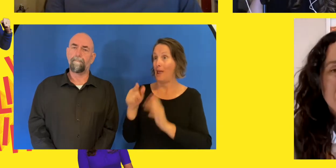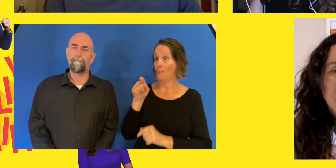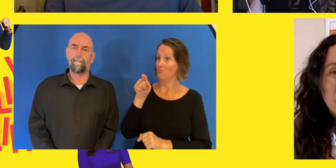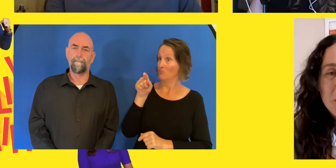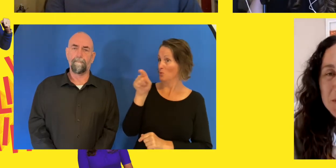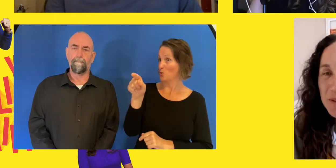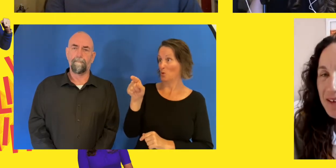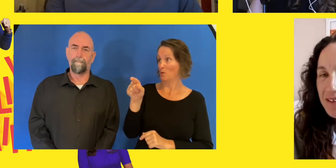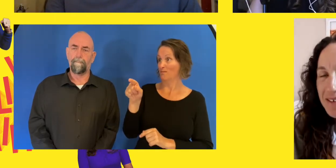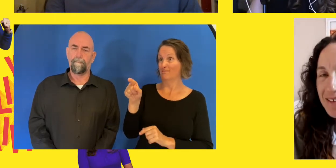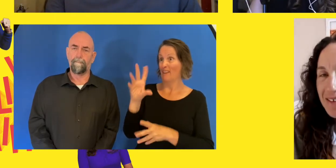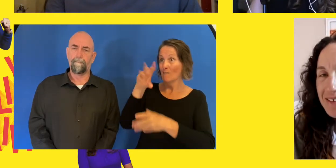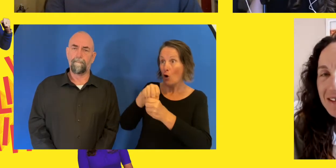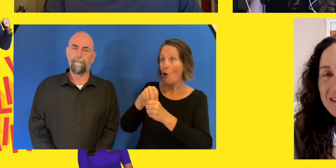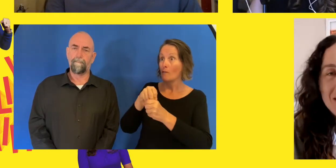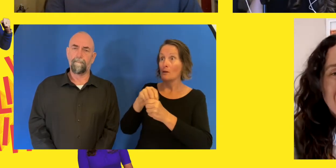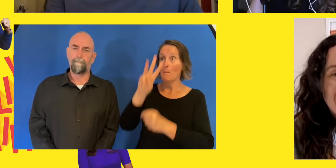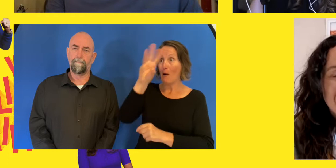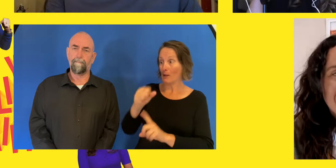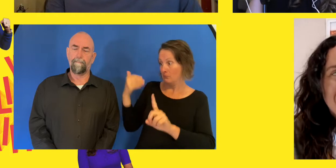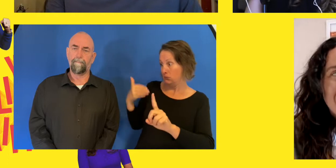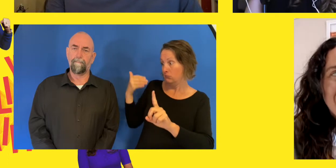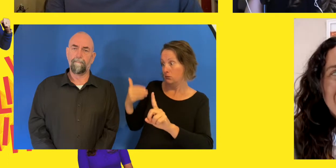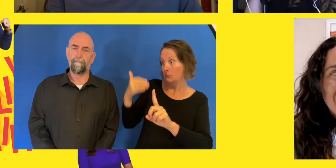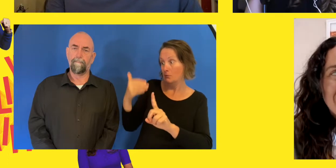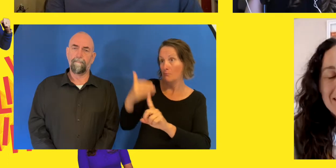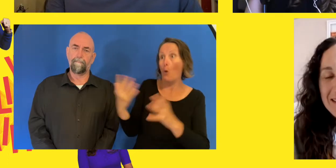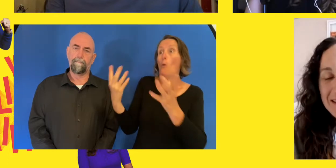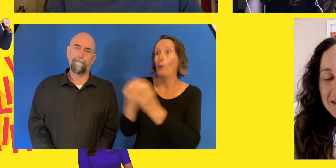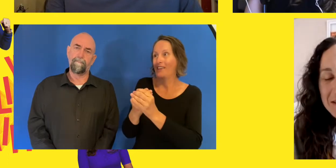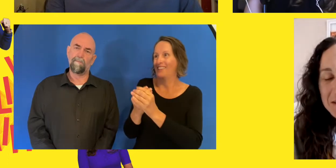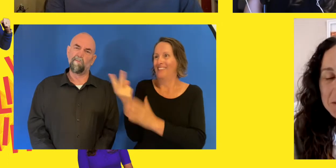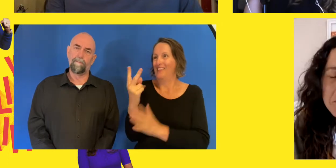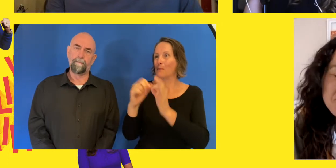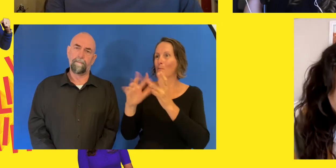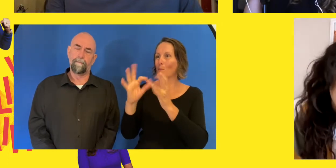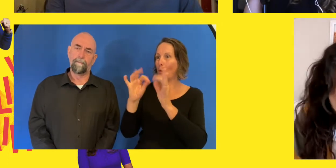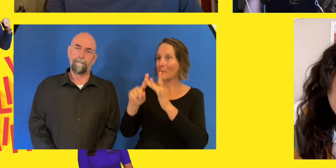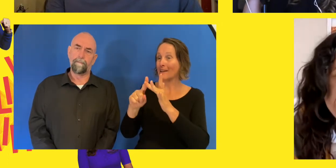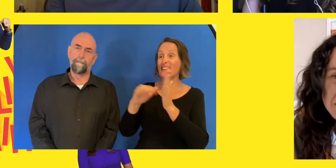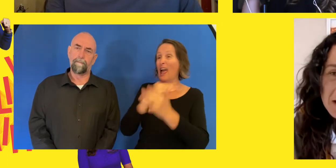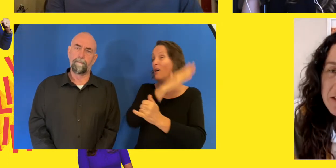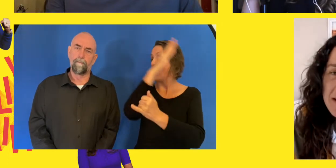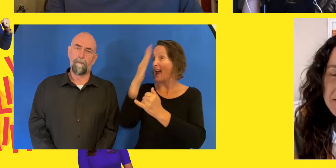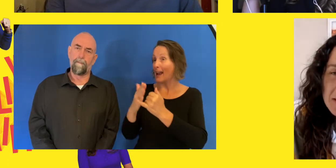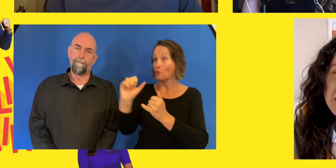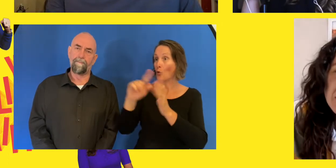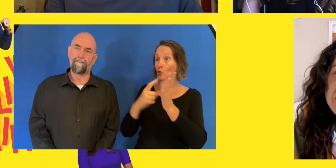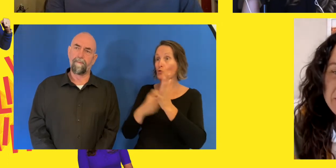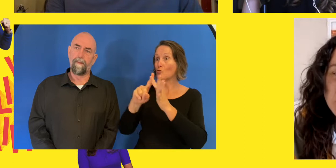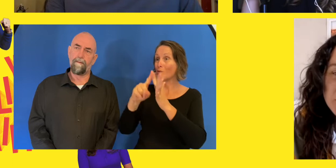The bond between a skiing guide and their athlete is there's nothing like it in any other